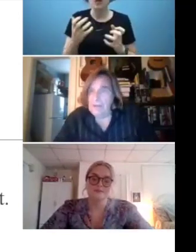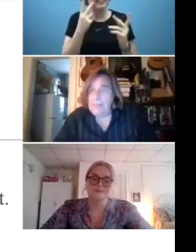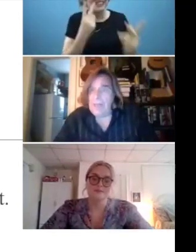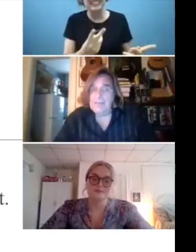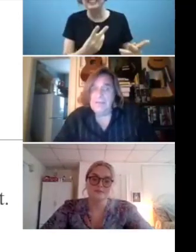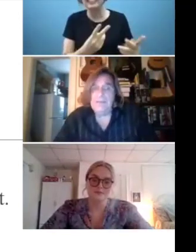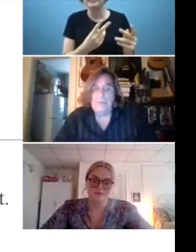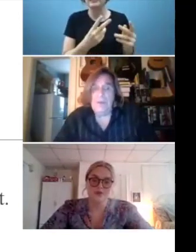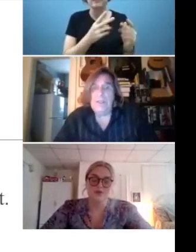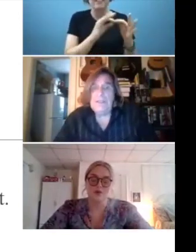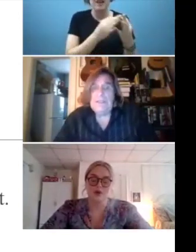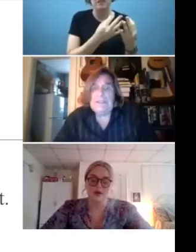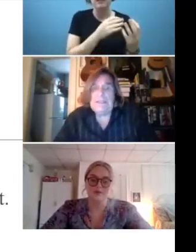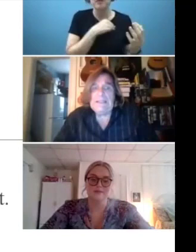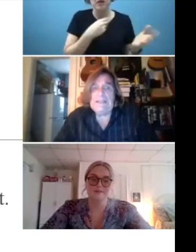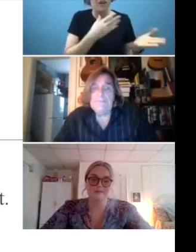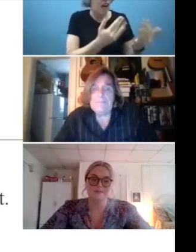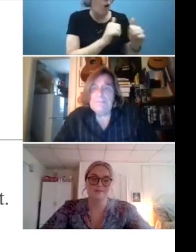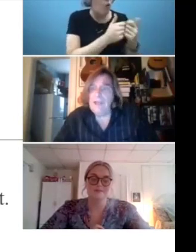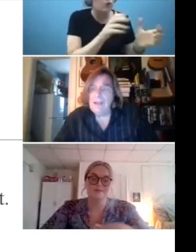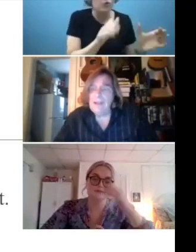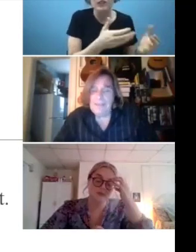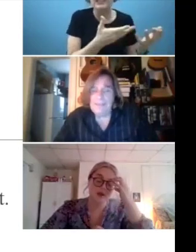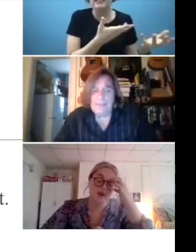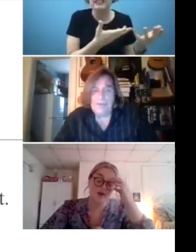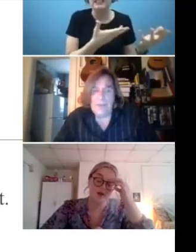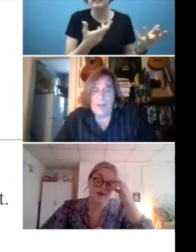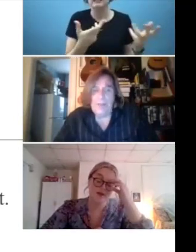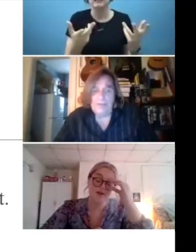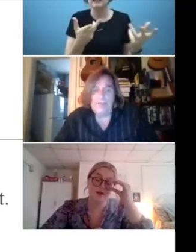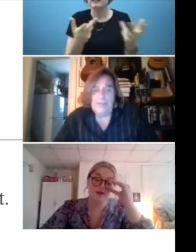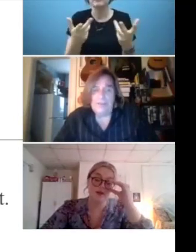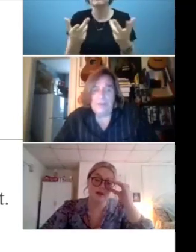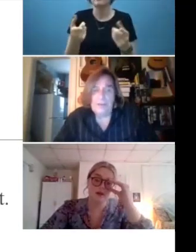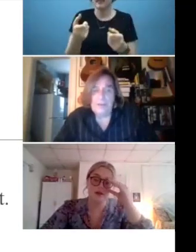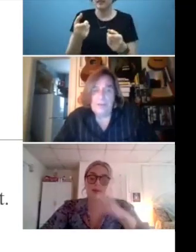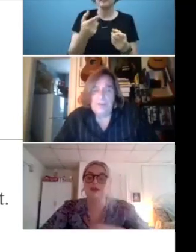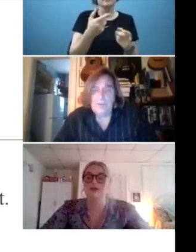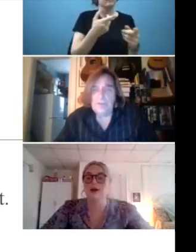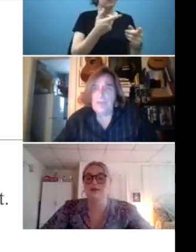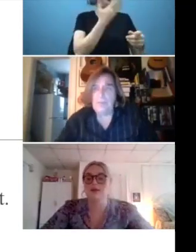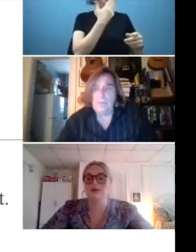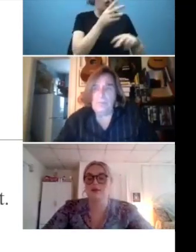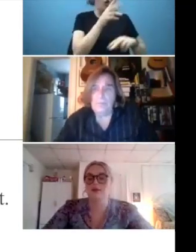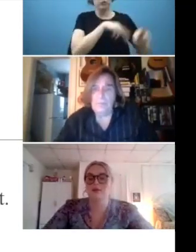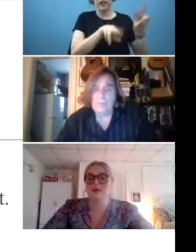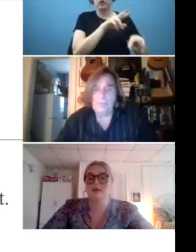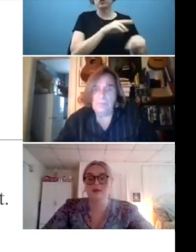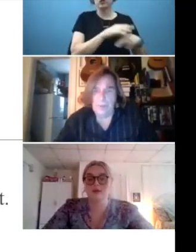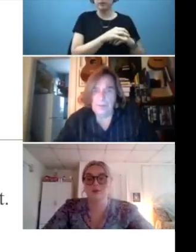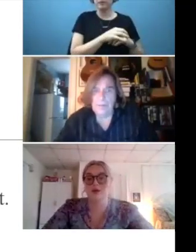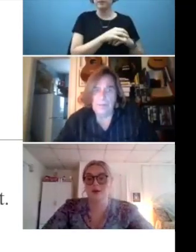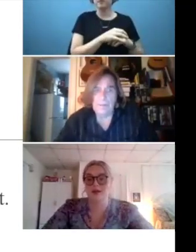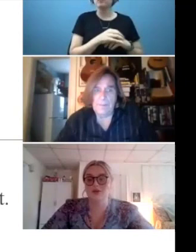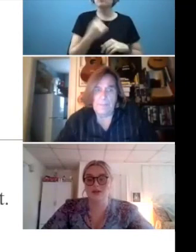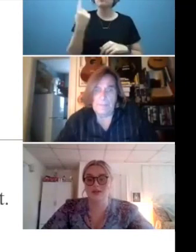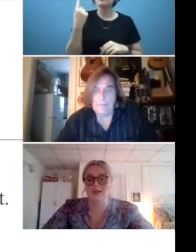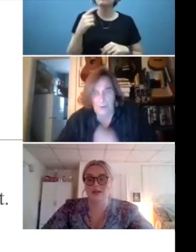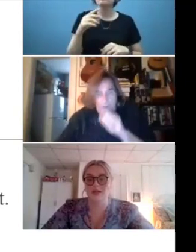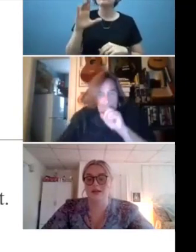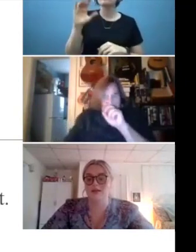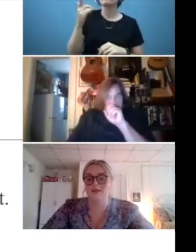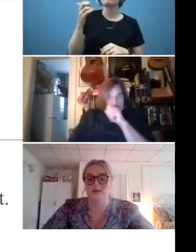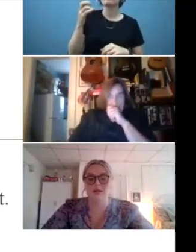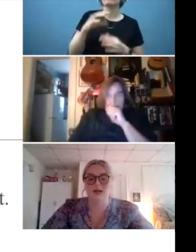and how they're impacted as well. Yeah, I think that's a great observation. We do have just one question